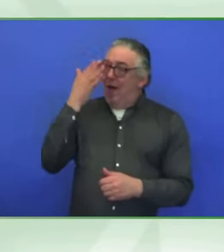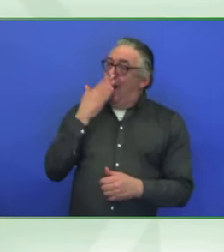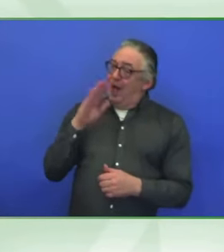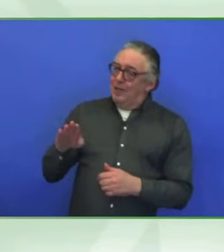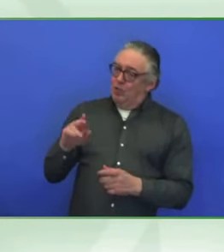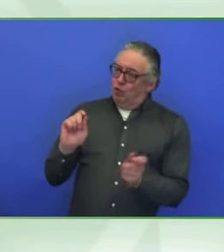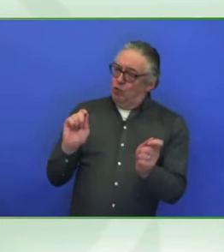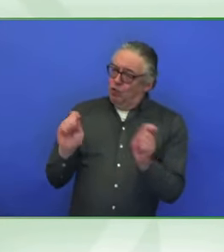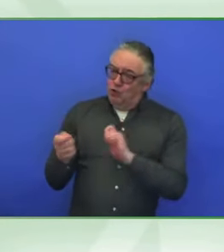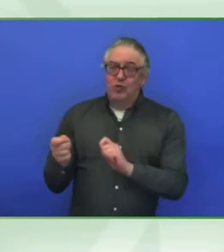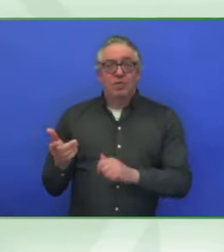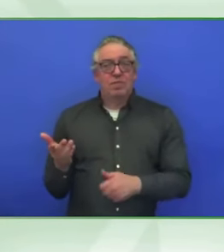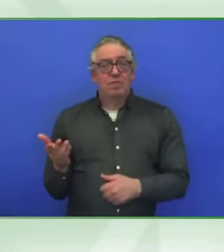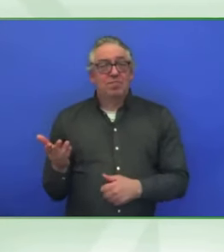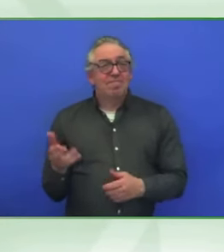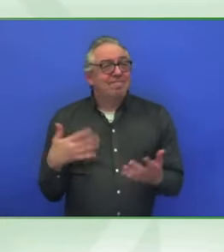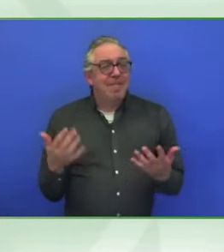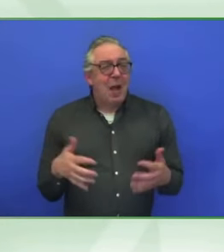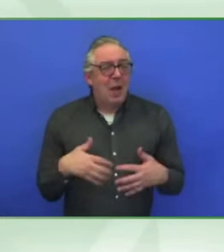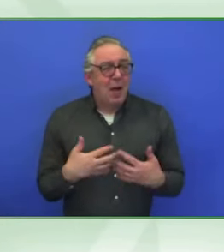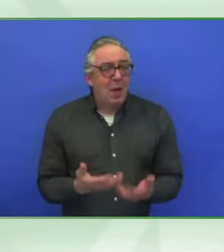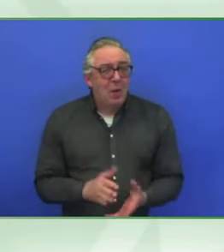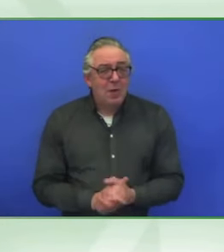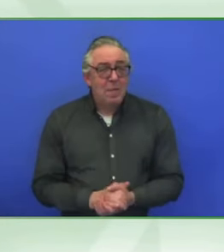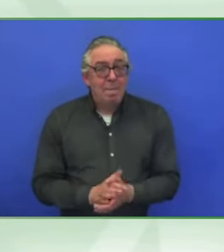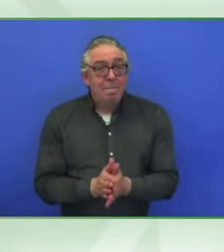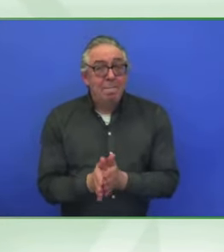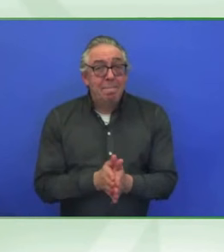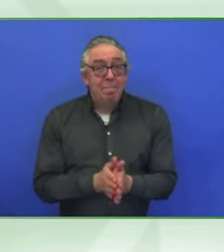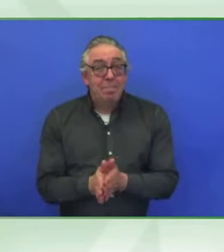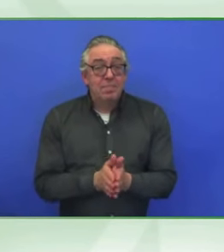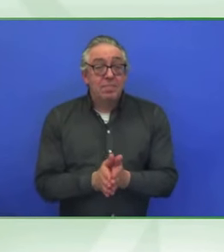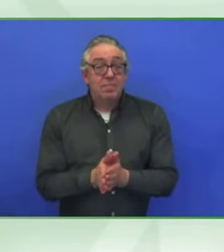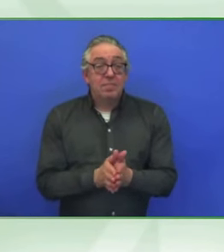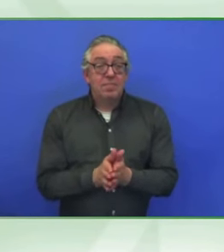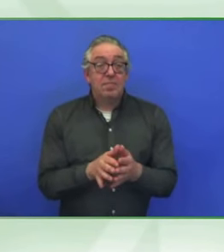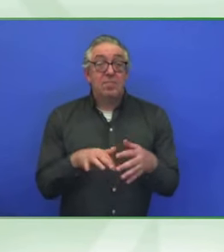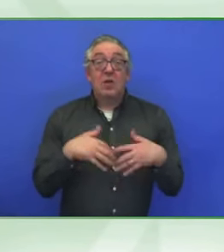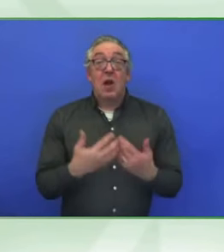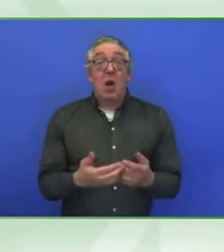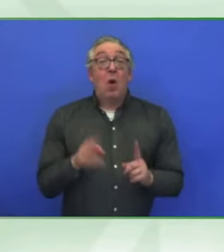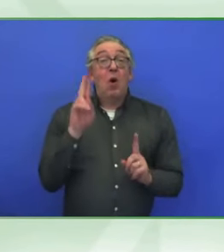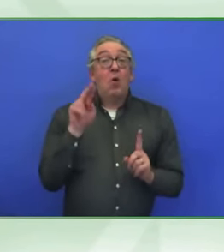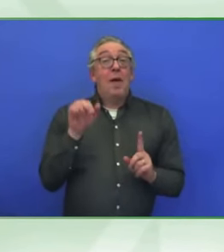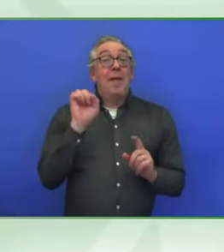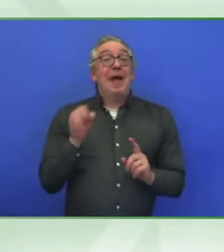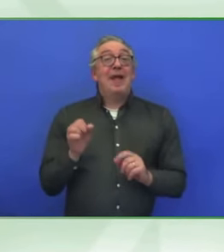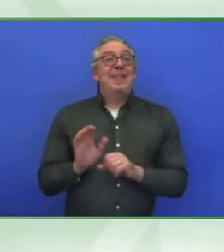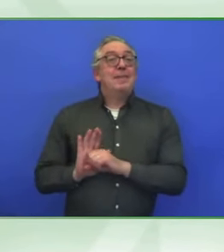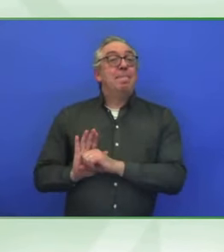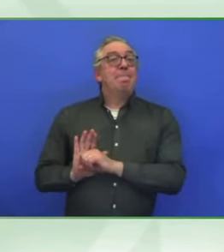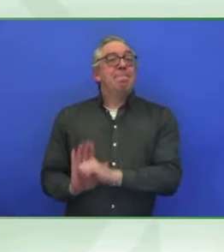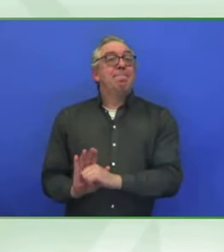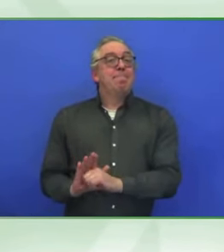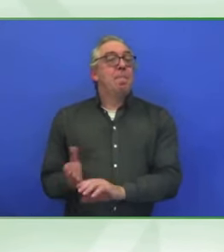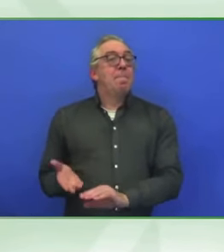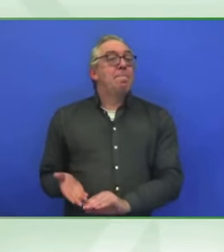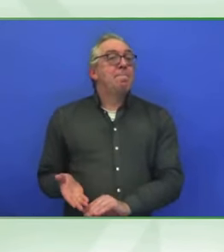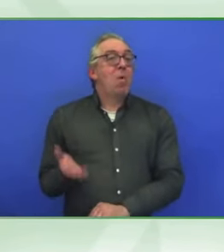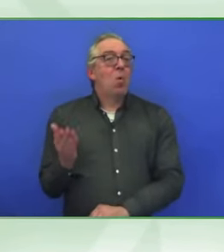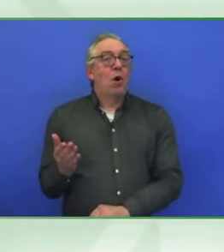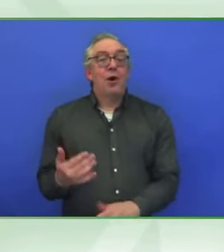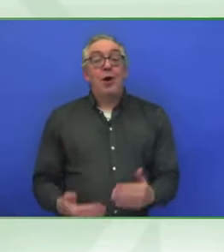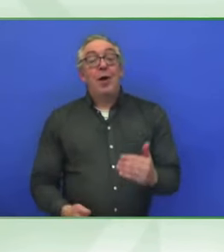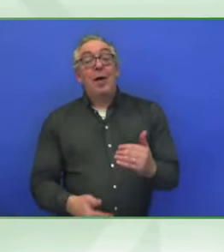sense, to, to convince and persuade everybody that the problem of persons with disabilities is not a problem of charity,